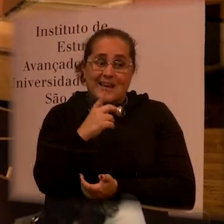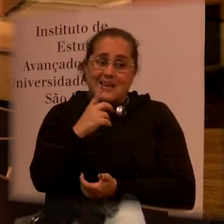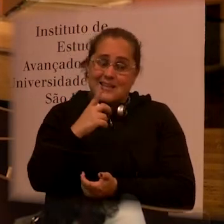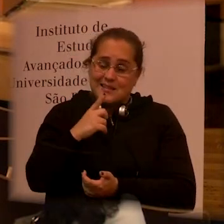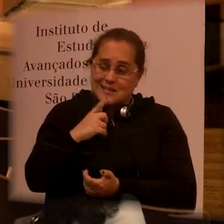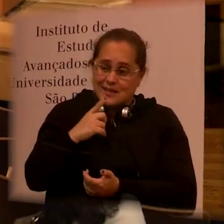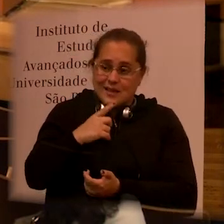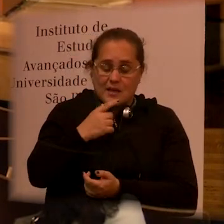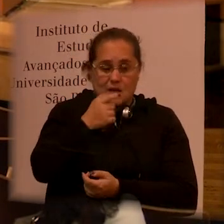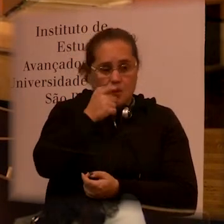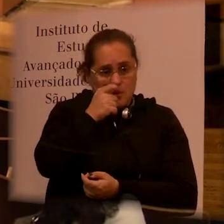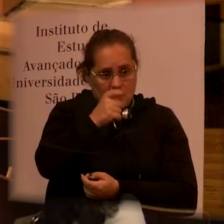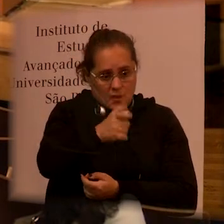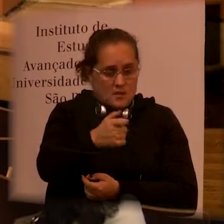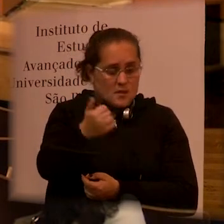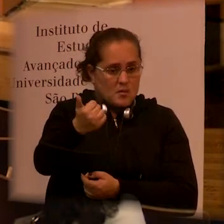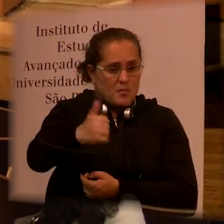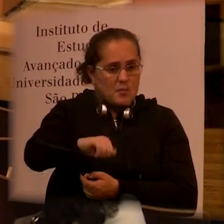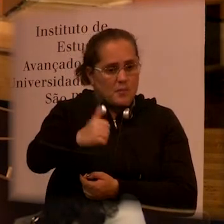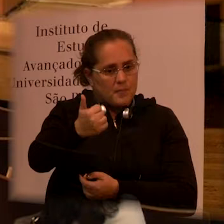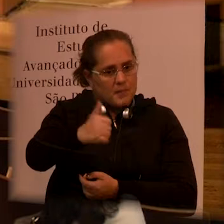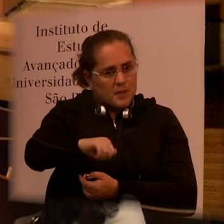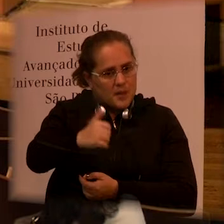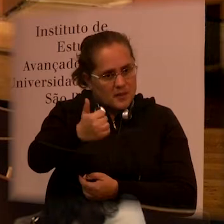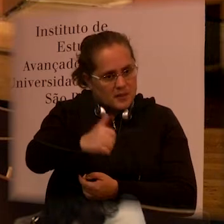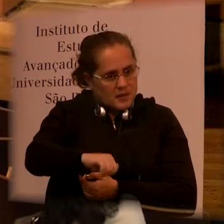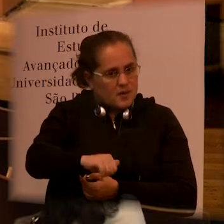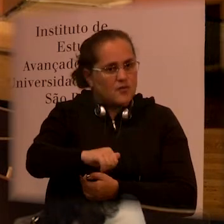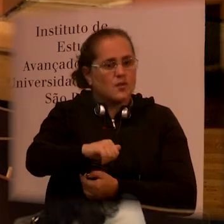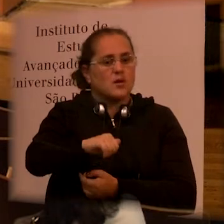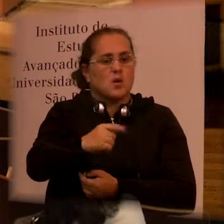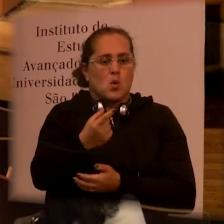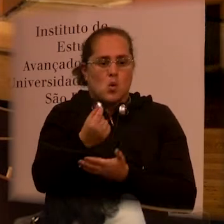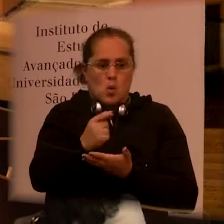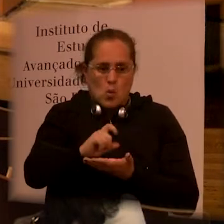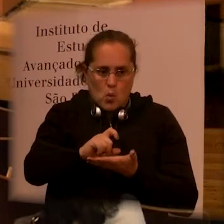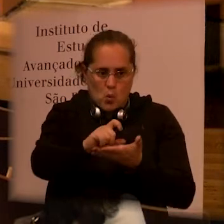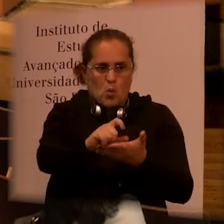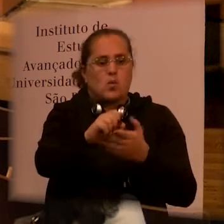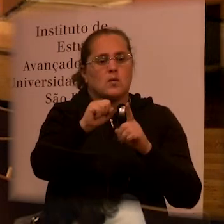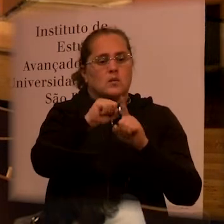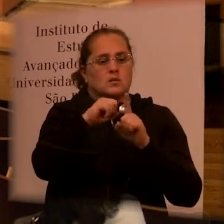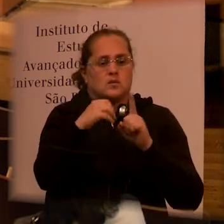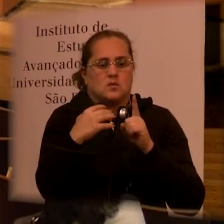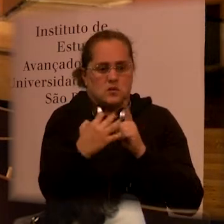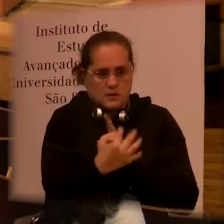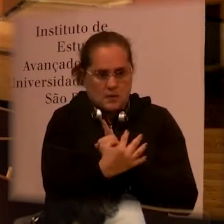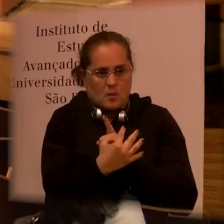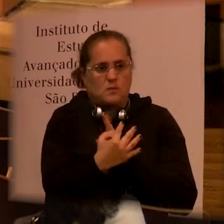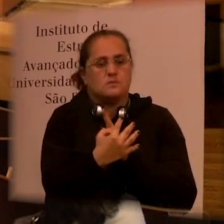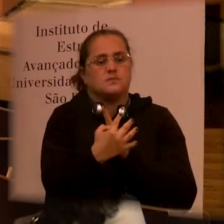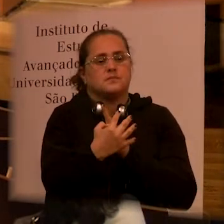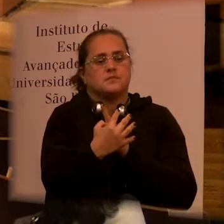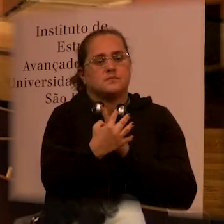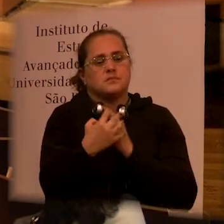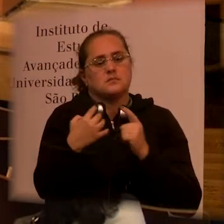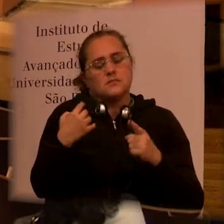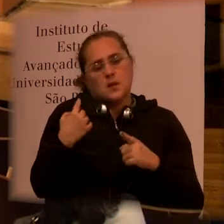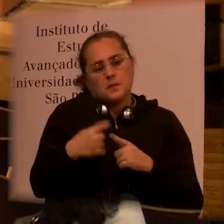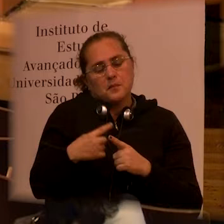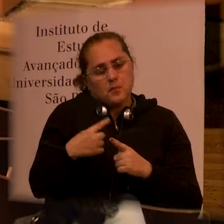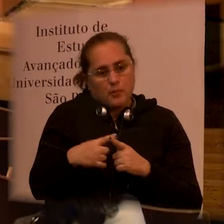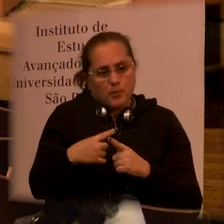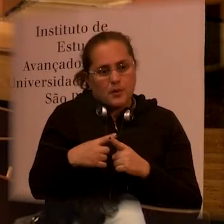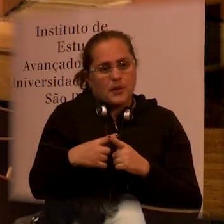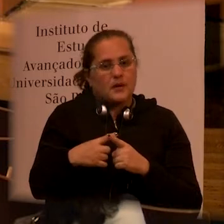is, if there's any any view of this social cost of that specific group